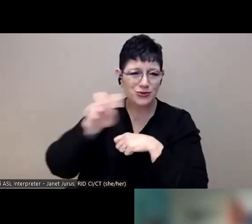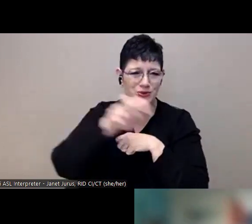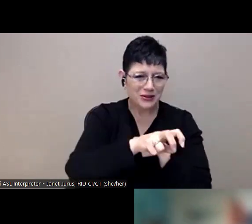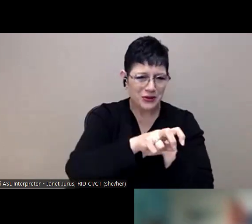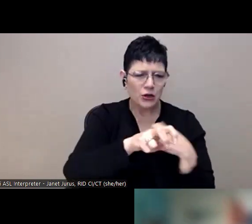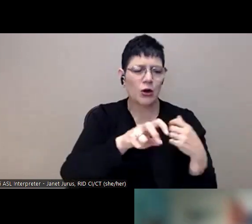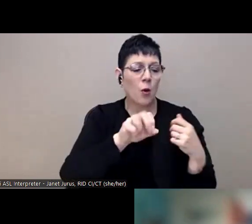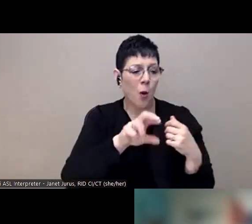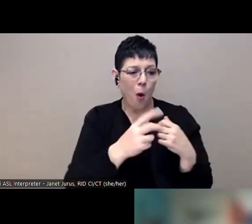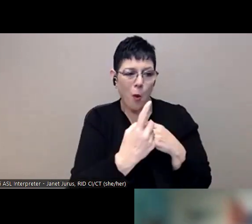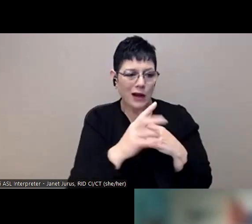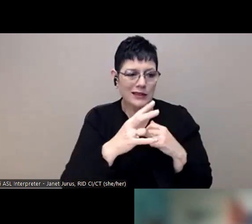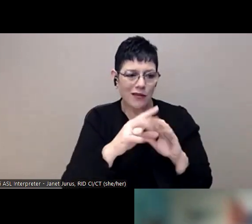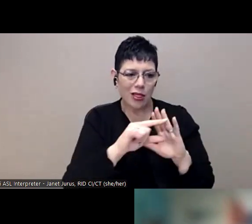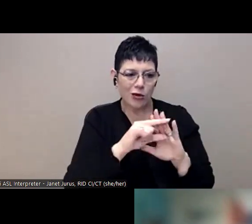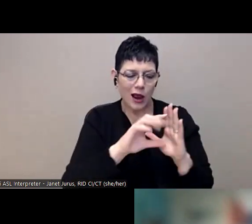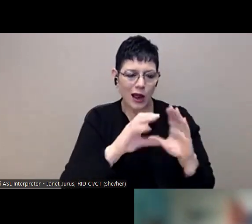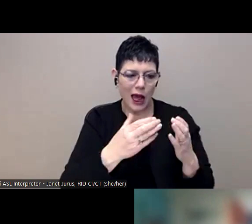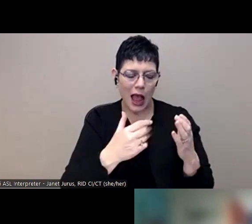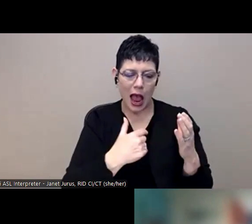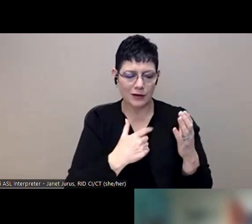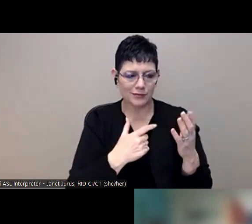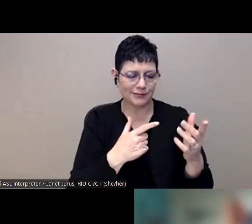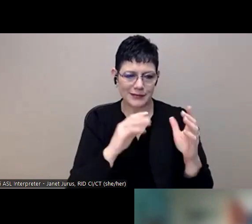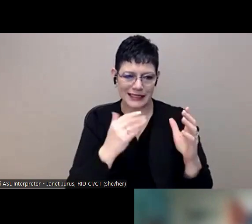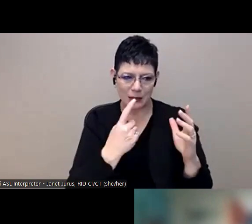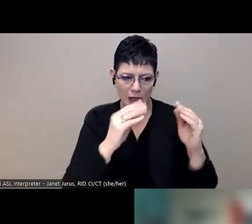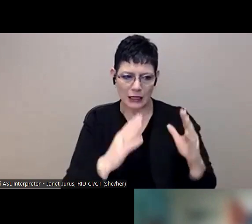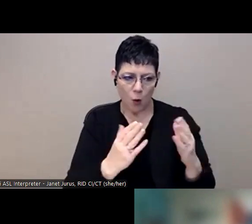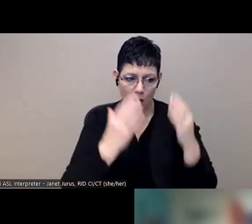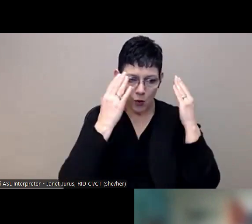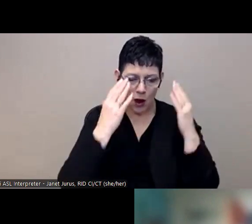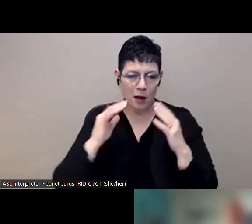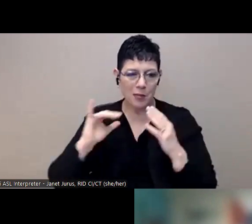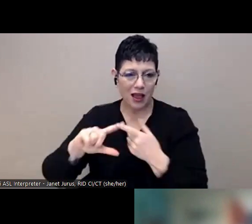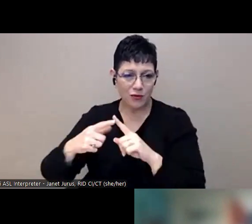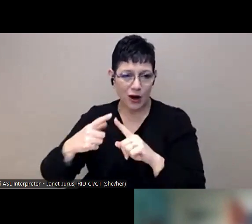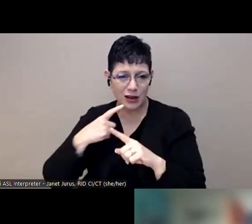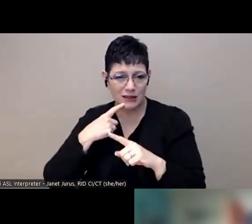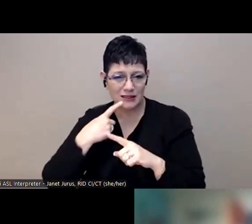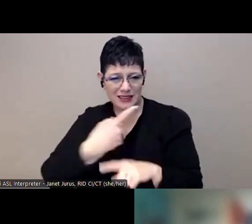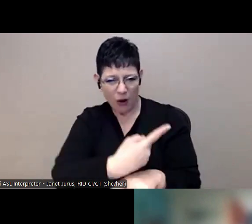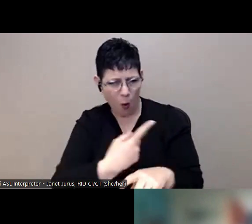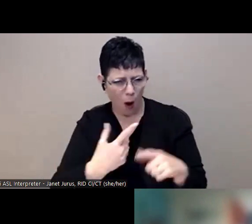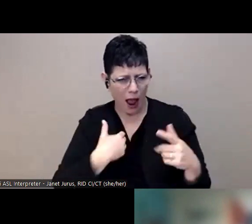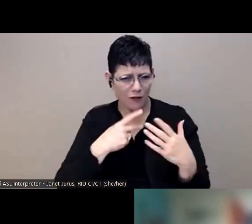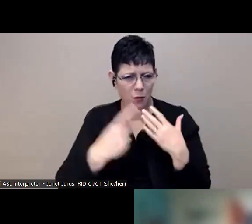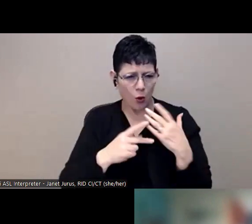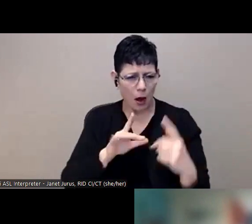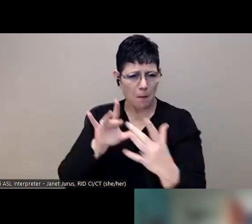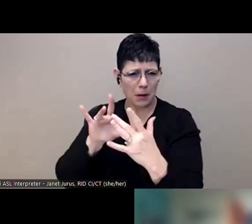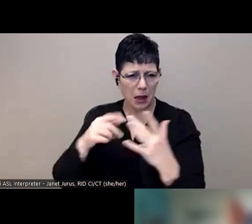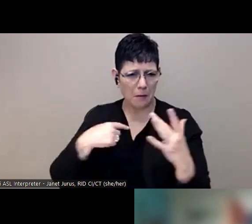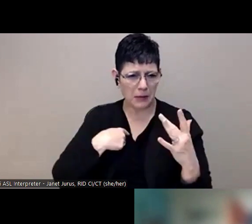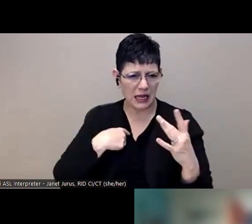class because she was overwhelmed and she was venting to a teacher friend. And they were like, Hey, we have this program, get ahold of Chris. And so it just starts